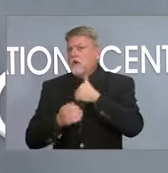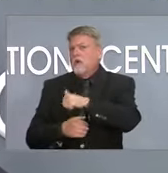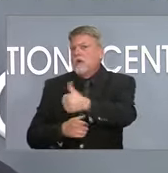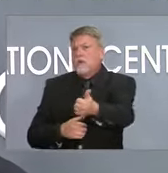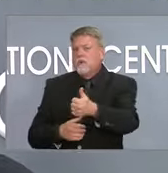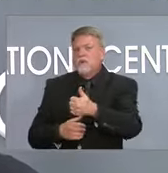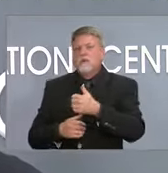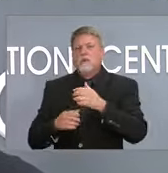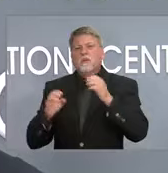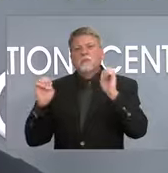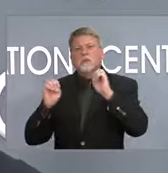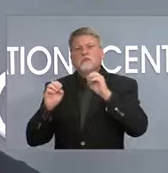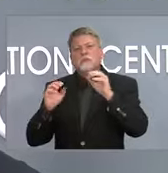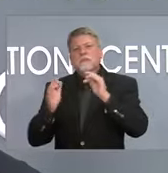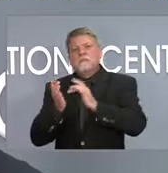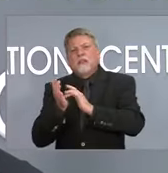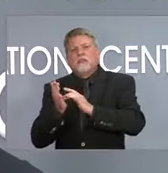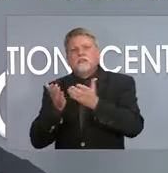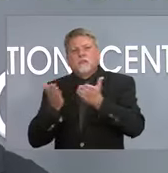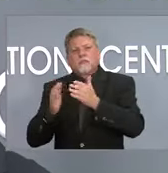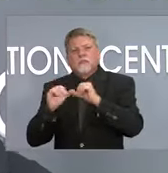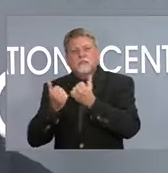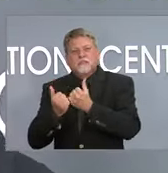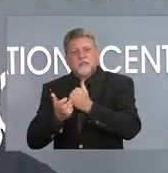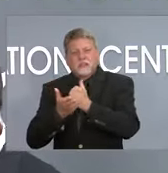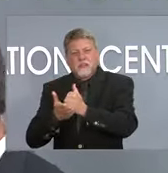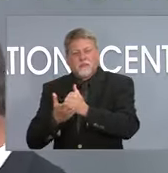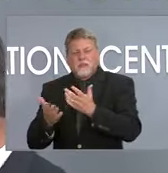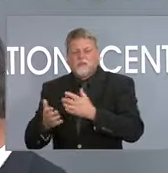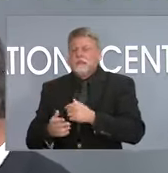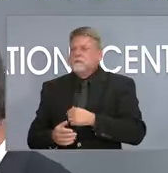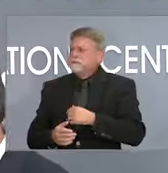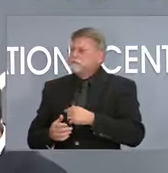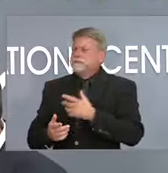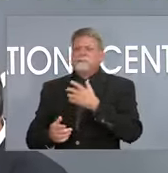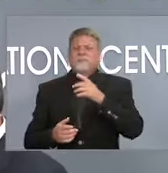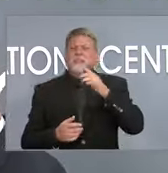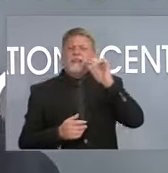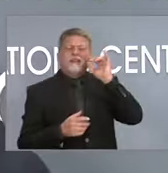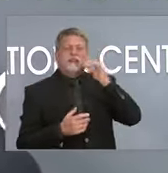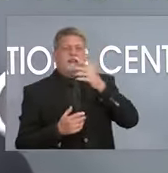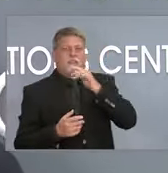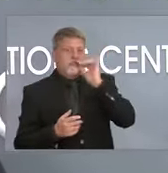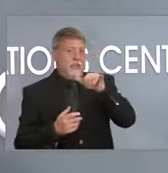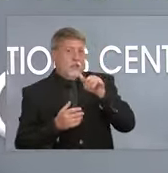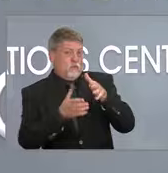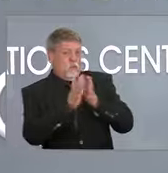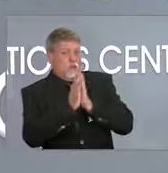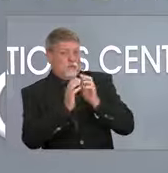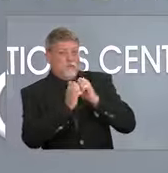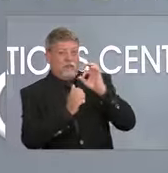have been dealing with shortages? Yeah, I know there are some other requests in there. Dr. Cohen, do you want to deal with that?